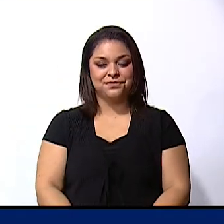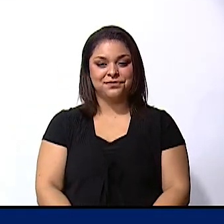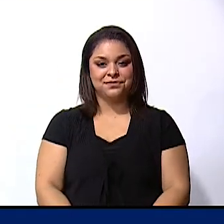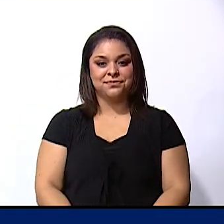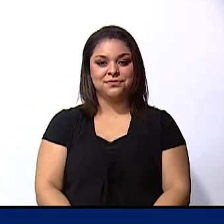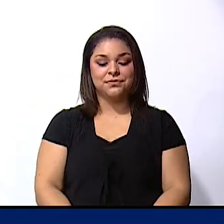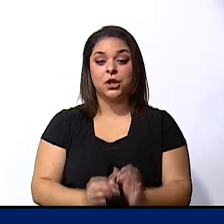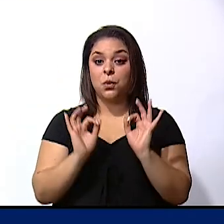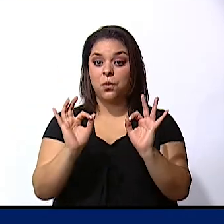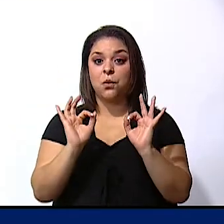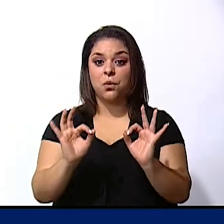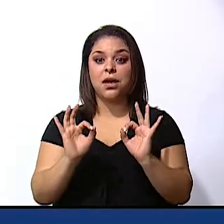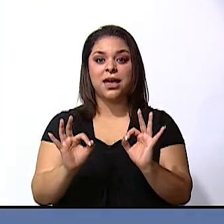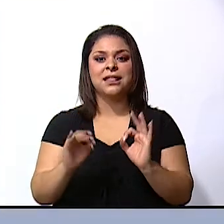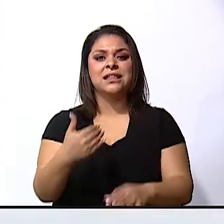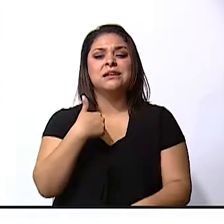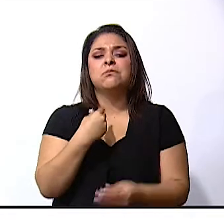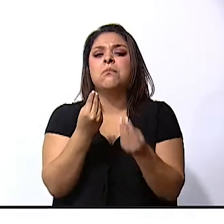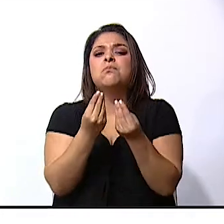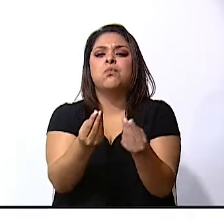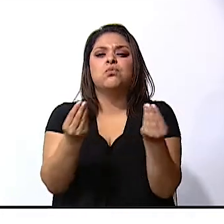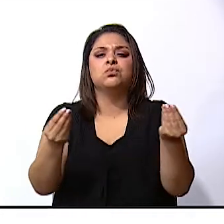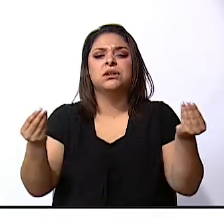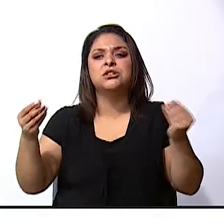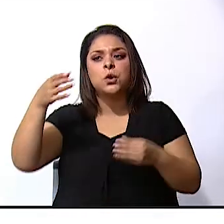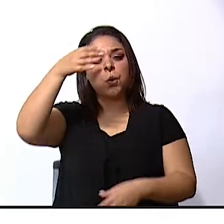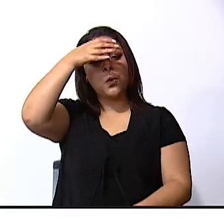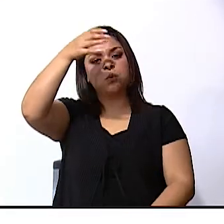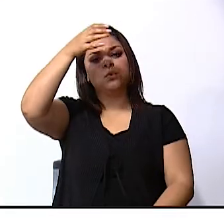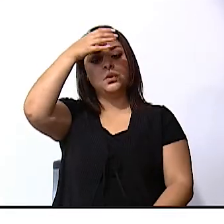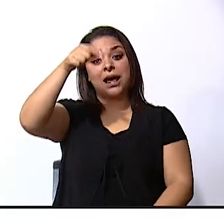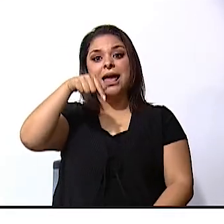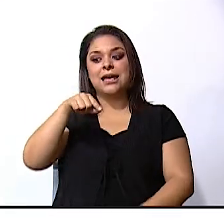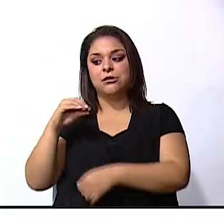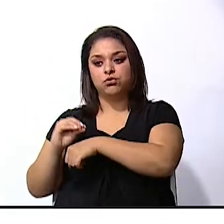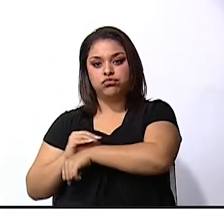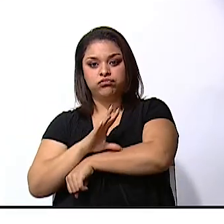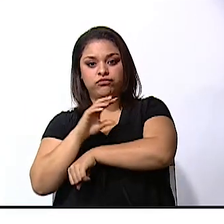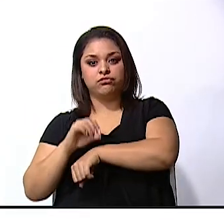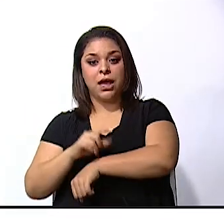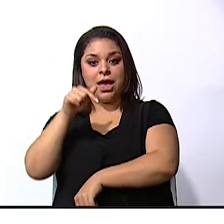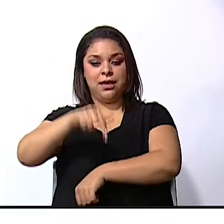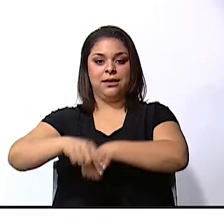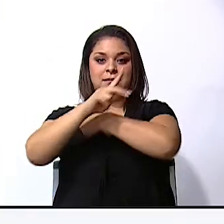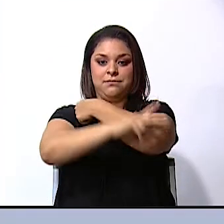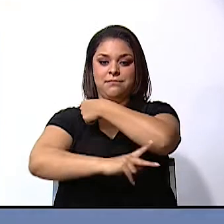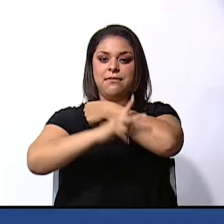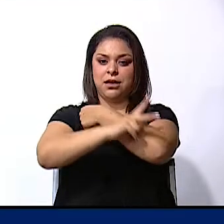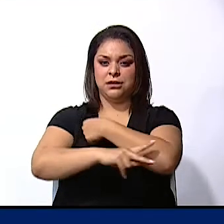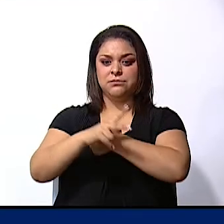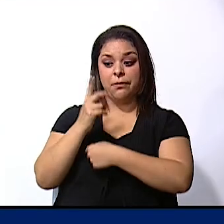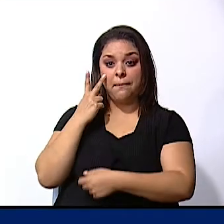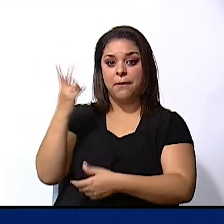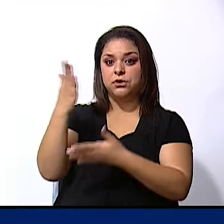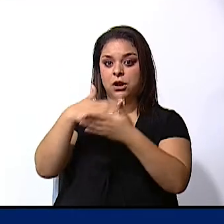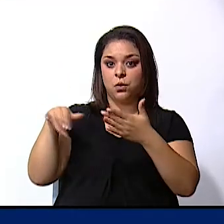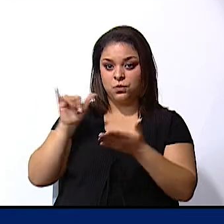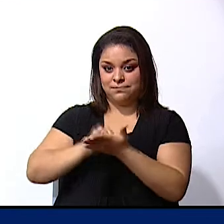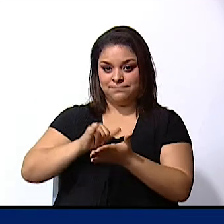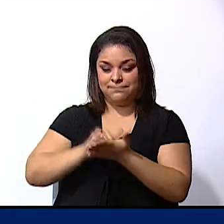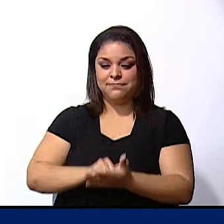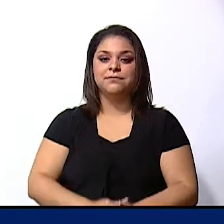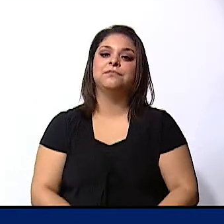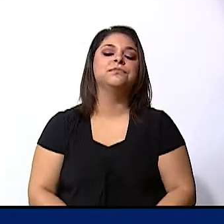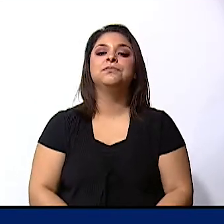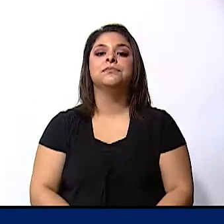okay we have many cultures that influence our country let's see some of them okay